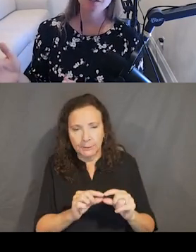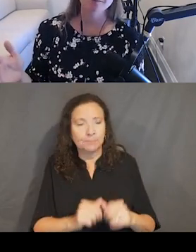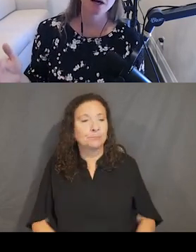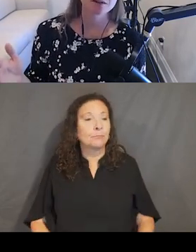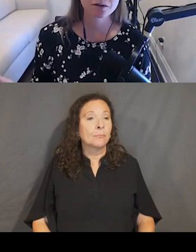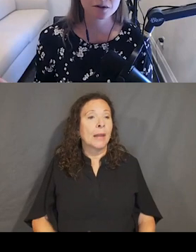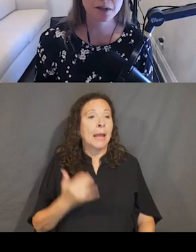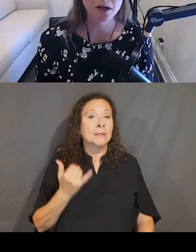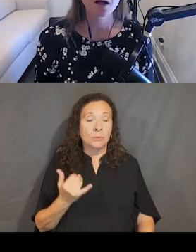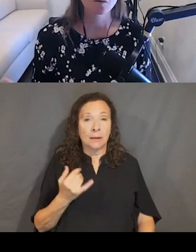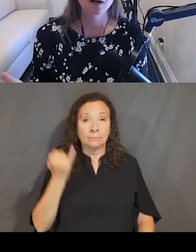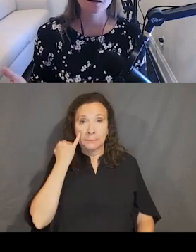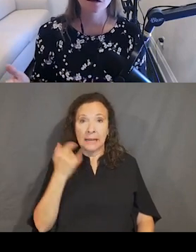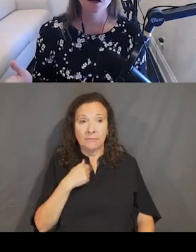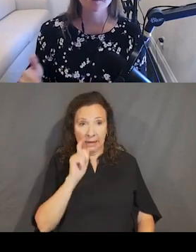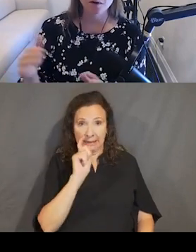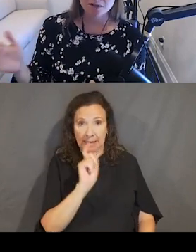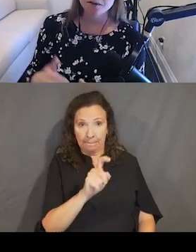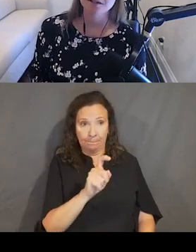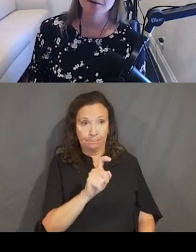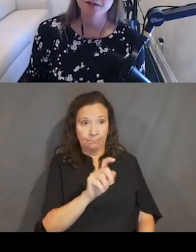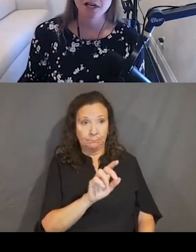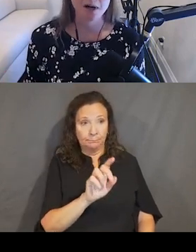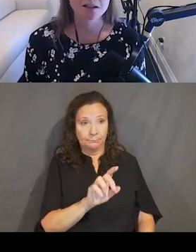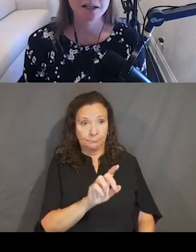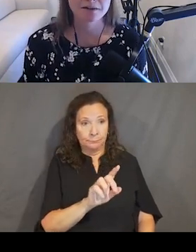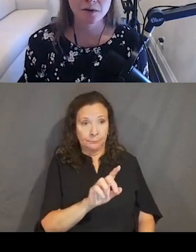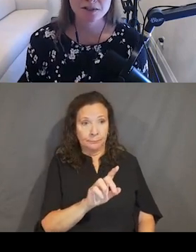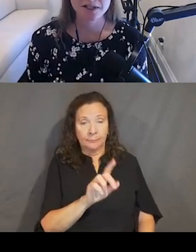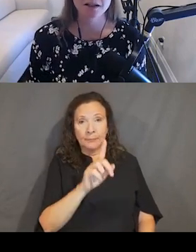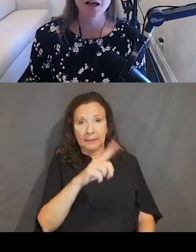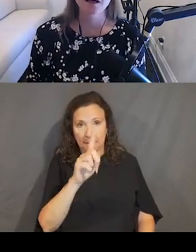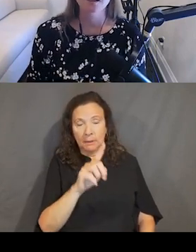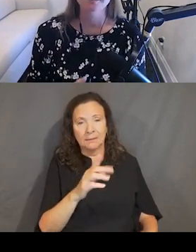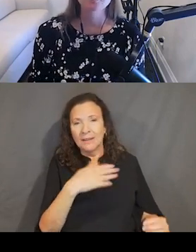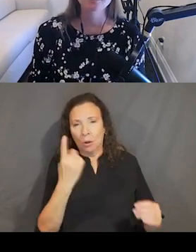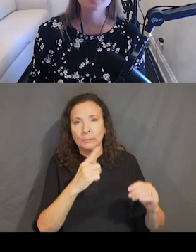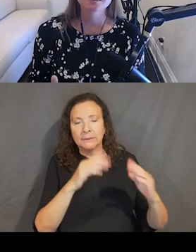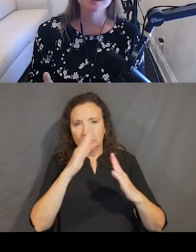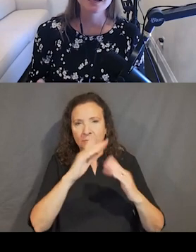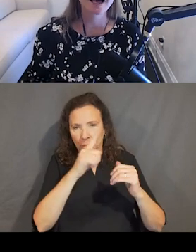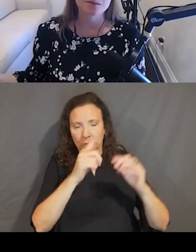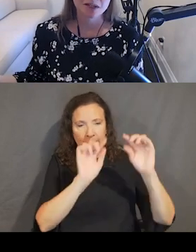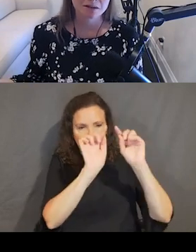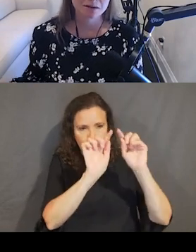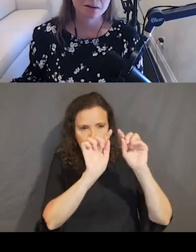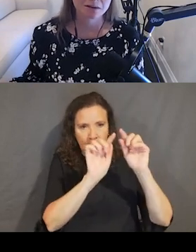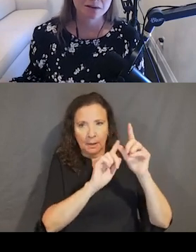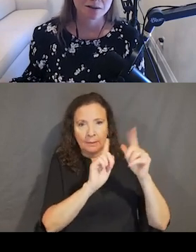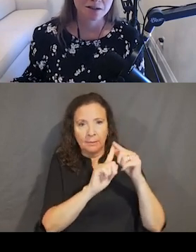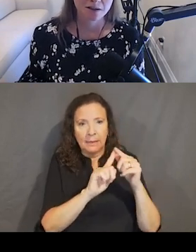into the checkbox group, well, the focus goes onto the first checkbox and I get a focus state. Now what I do is I tab